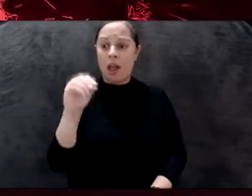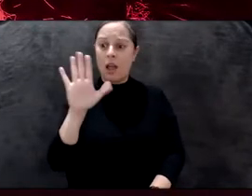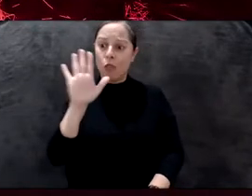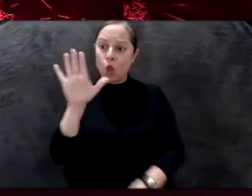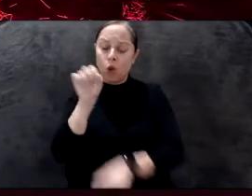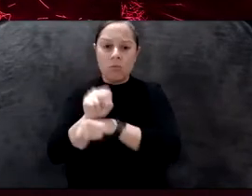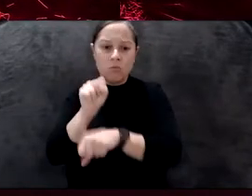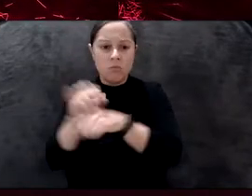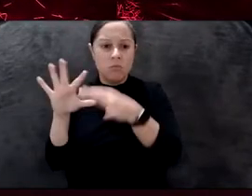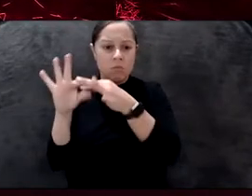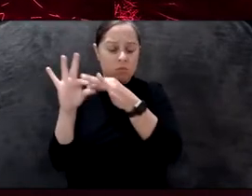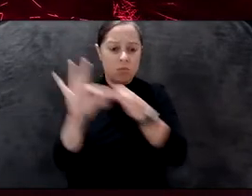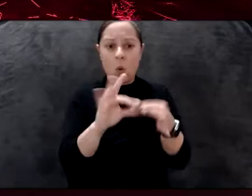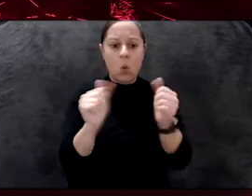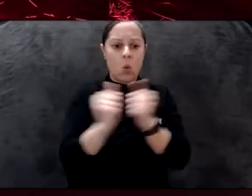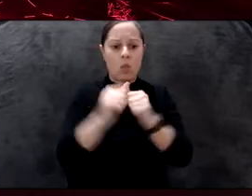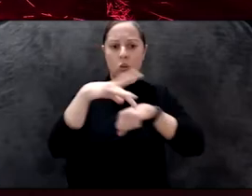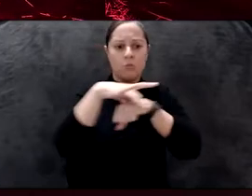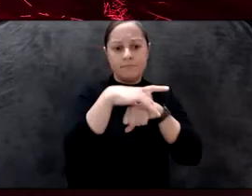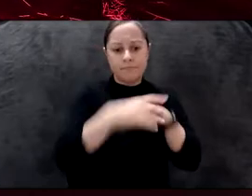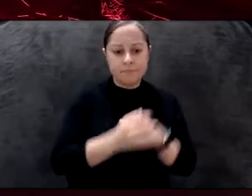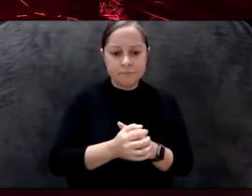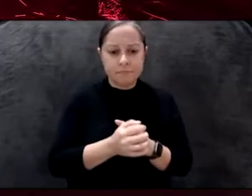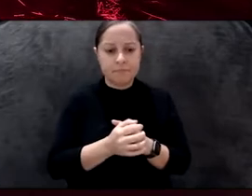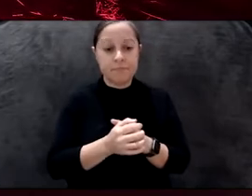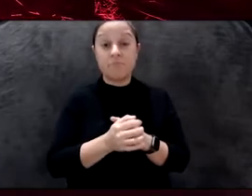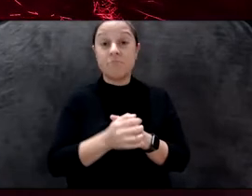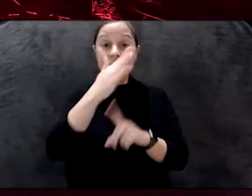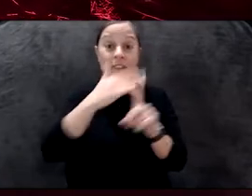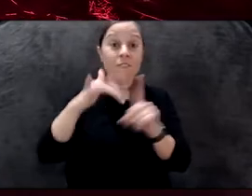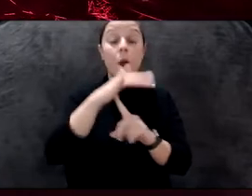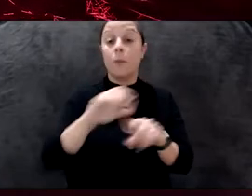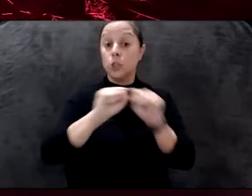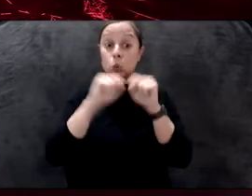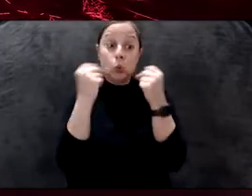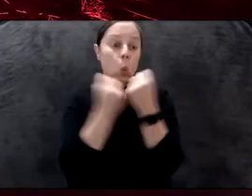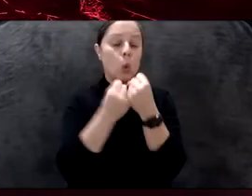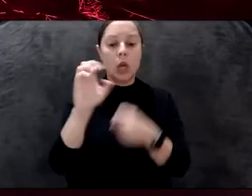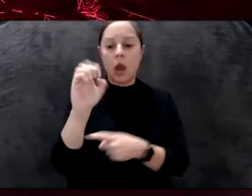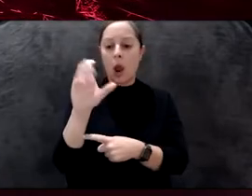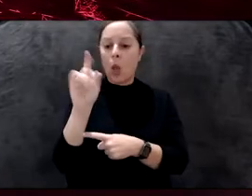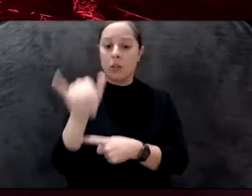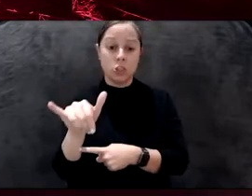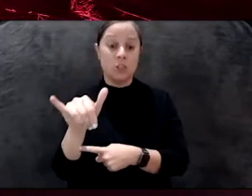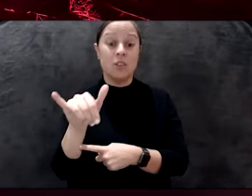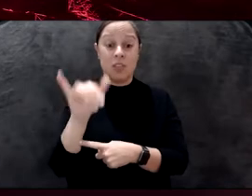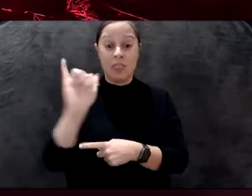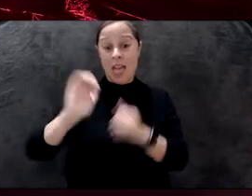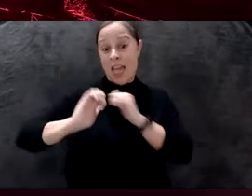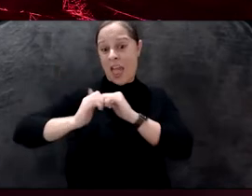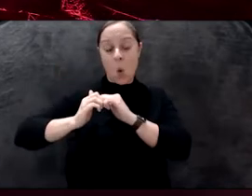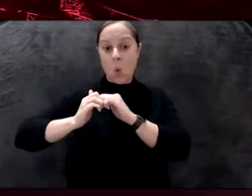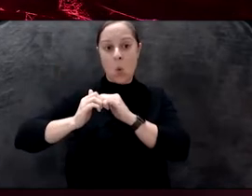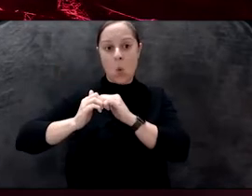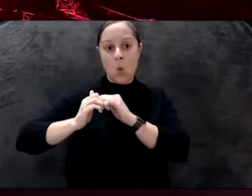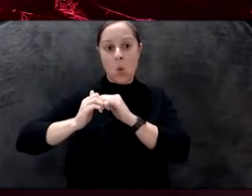which is called the three ecologies, know, and environmental ecology, the social ecology, and the mental ecology. And how these ecologies somehow, you need